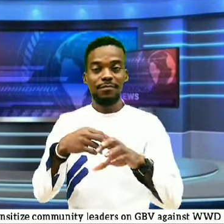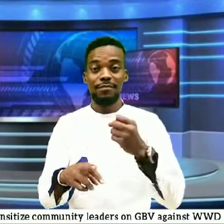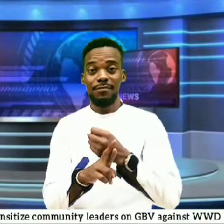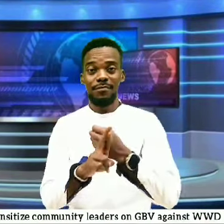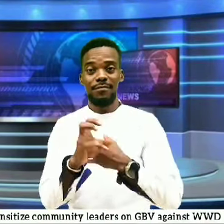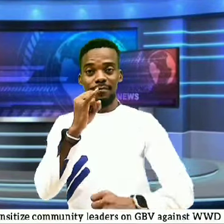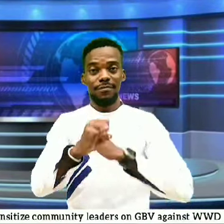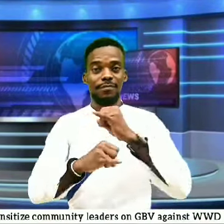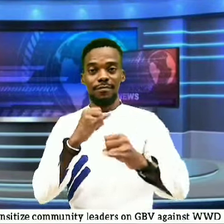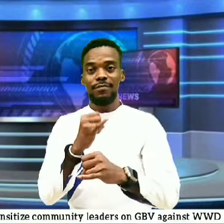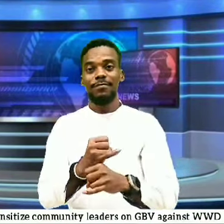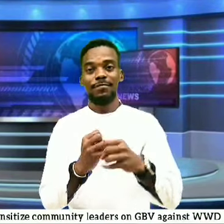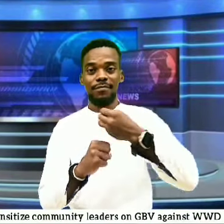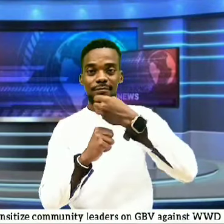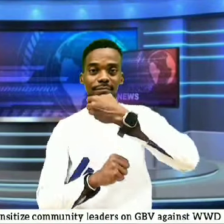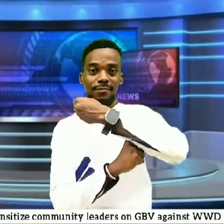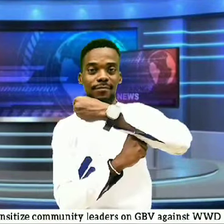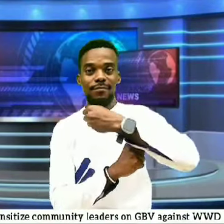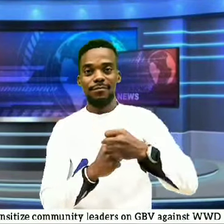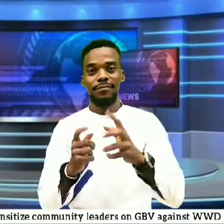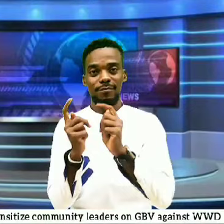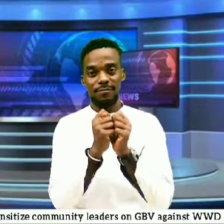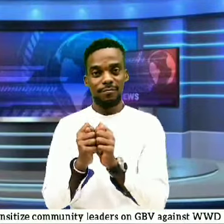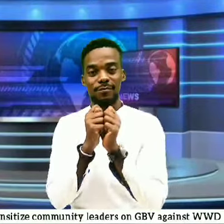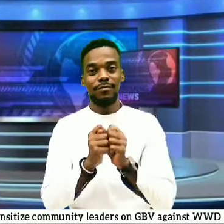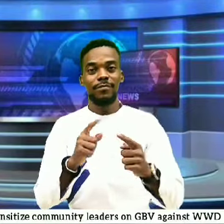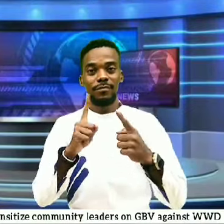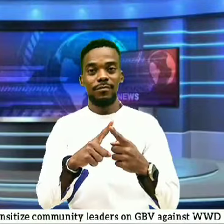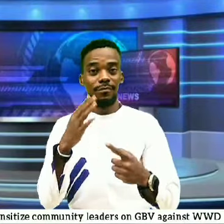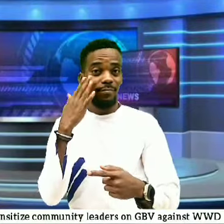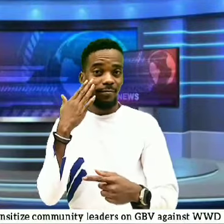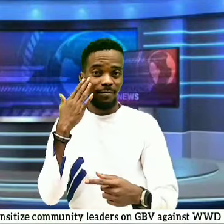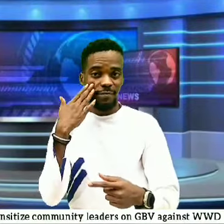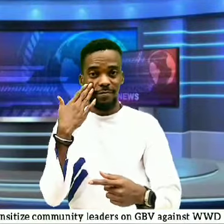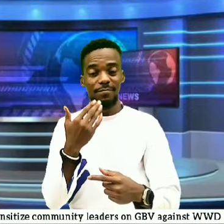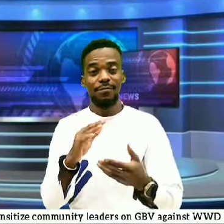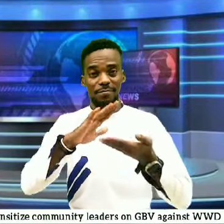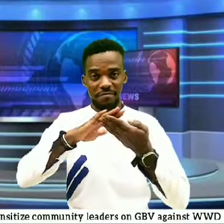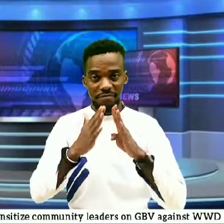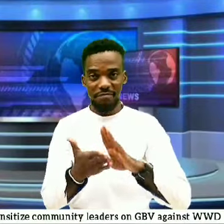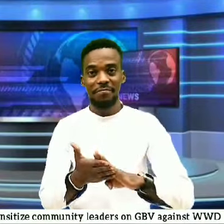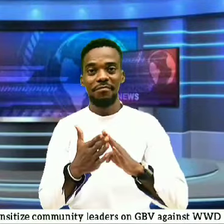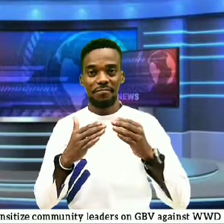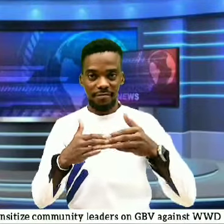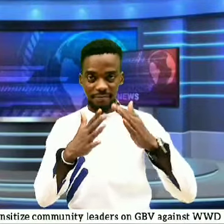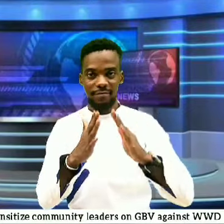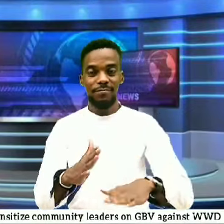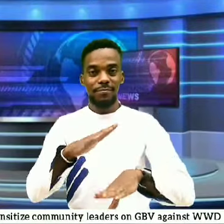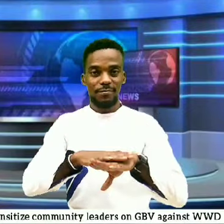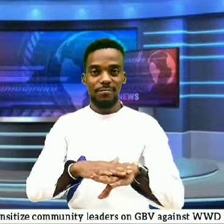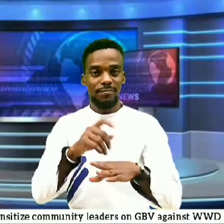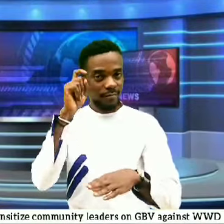RITC International Foundation collaborate to sensitize community leaders on